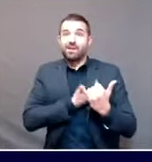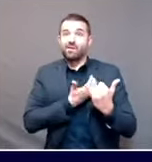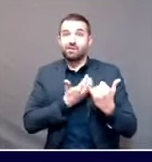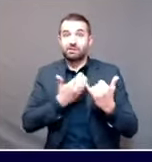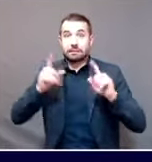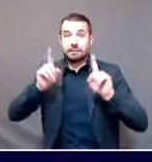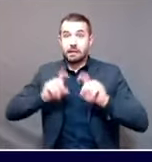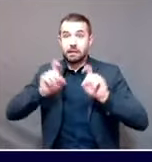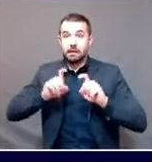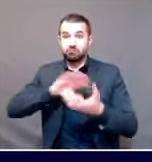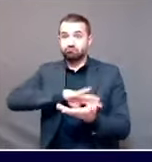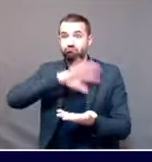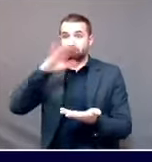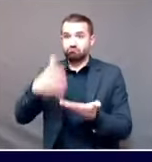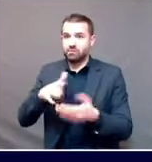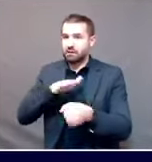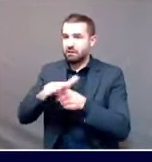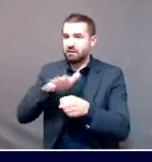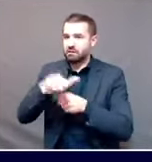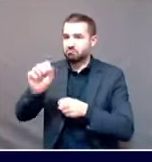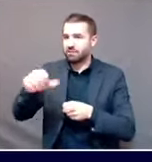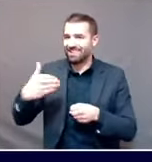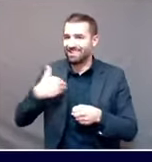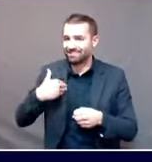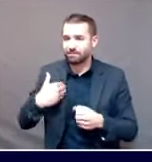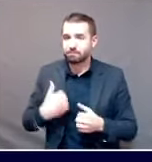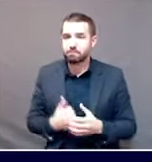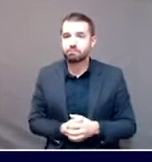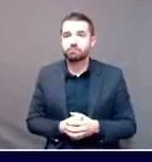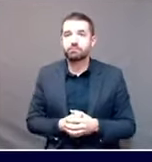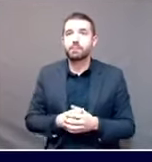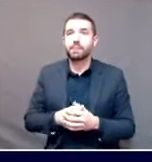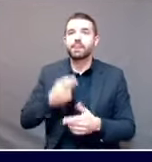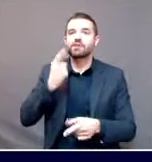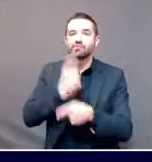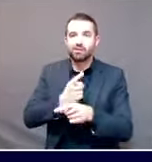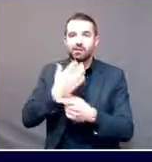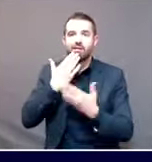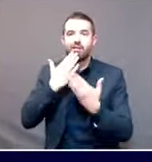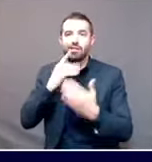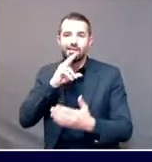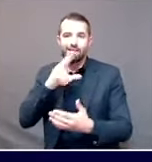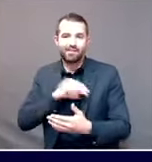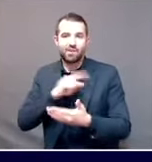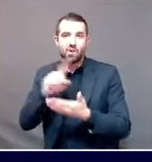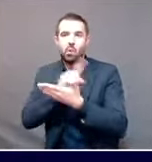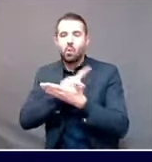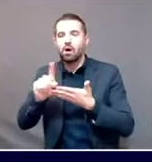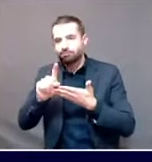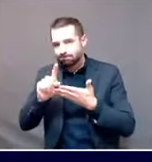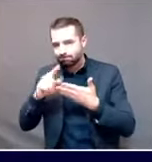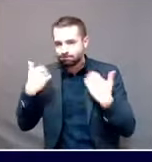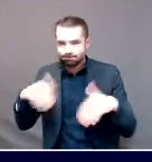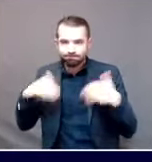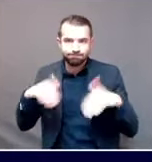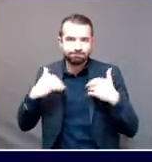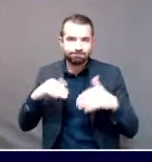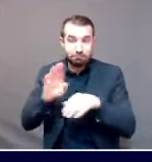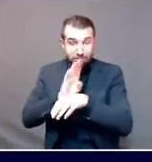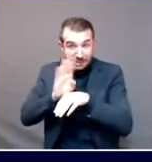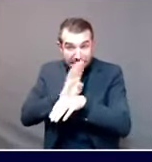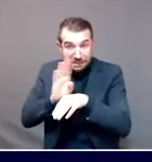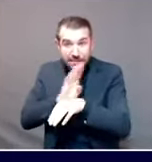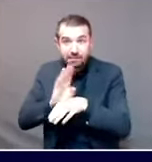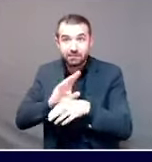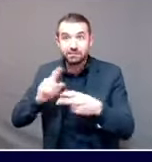continue to have sometimes some spikes when there's a leak with multiple outbreaks. Sometimes we see a unexpected surge in